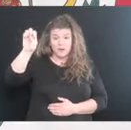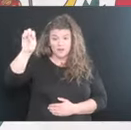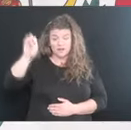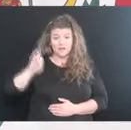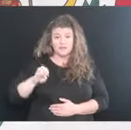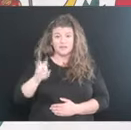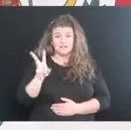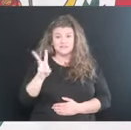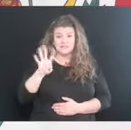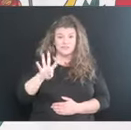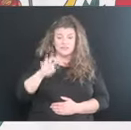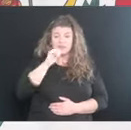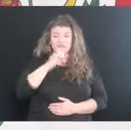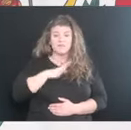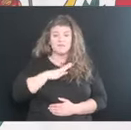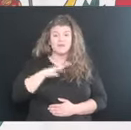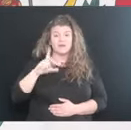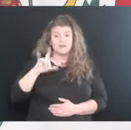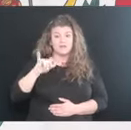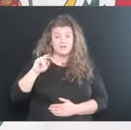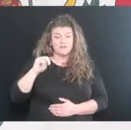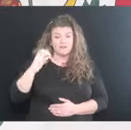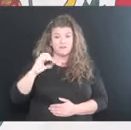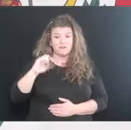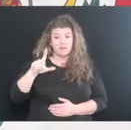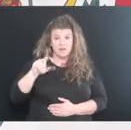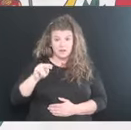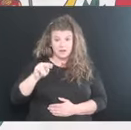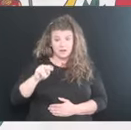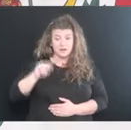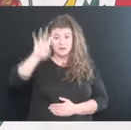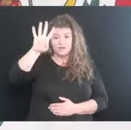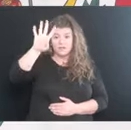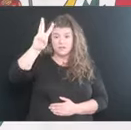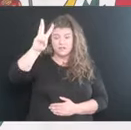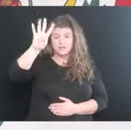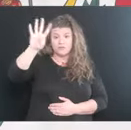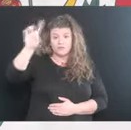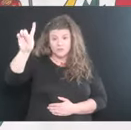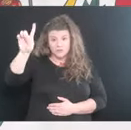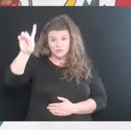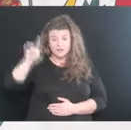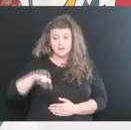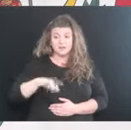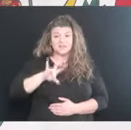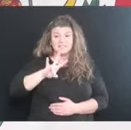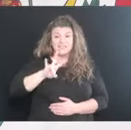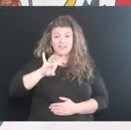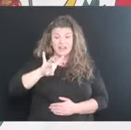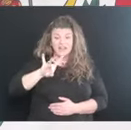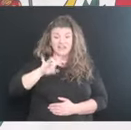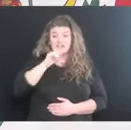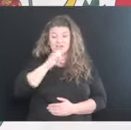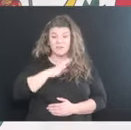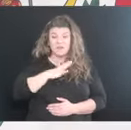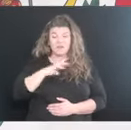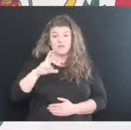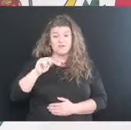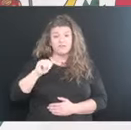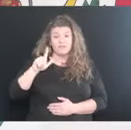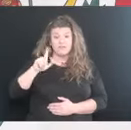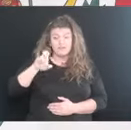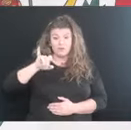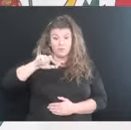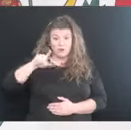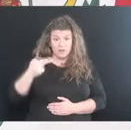of a 64-year-old female from Raleigh County, the 4640th death of 78-year-old female from Raleigh County,